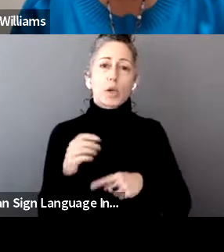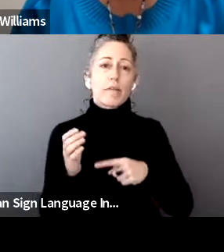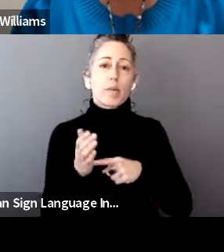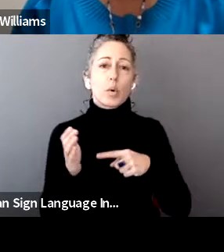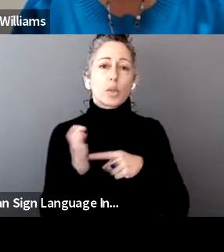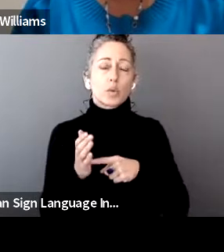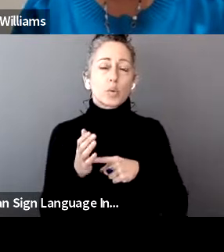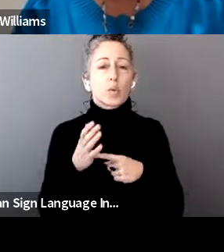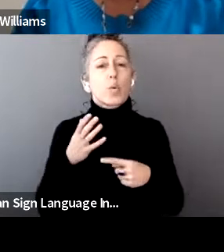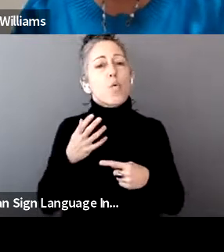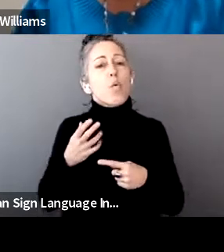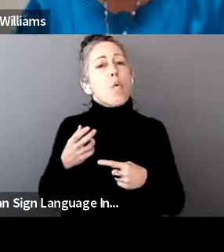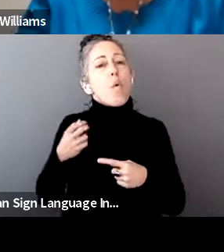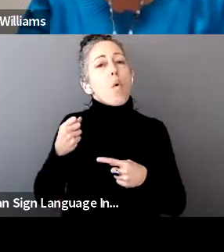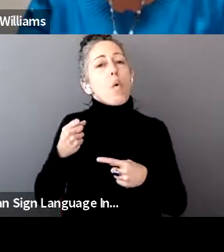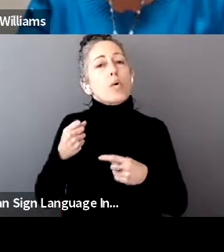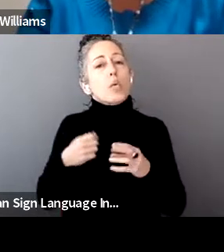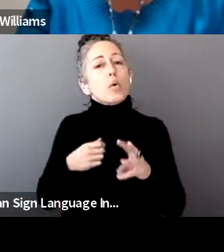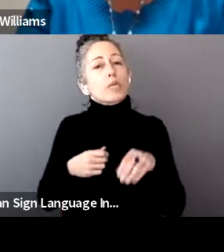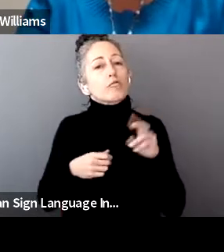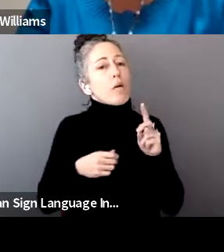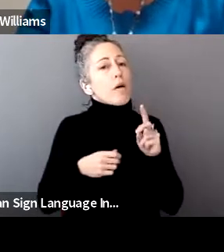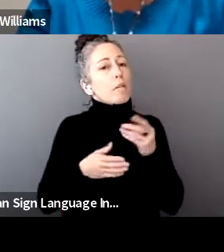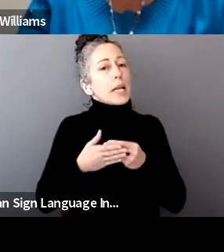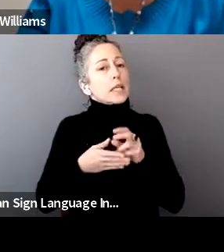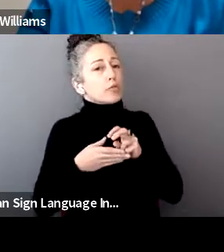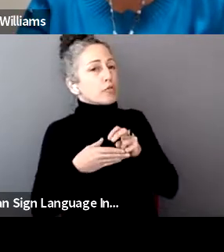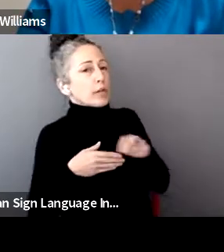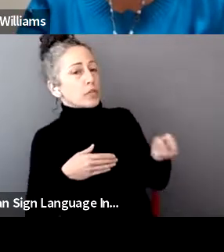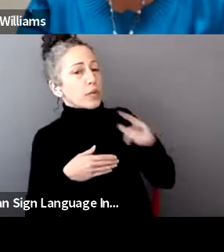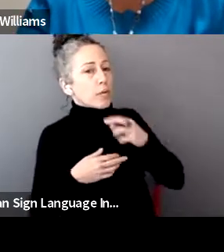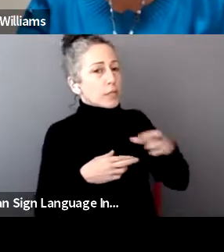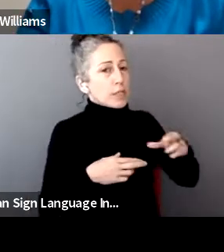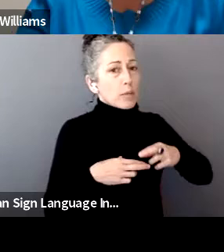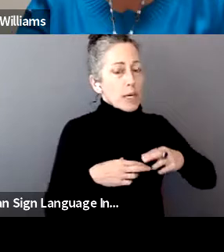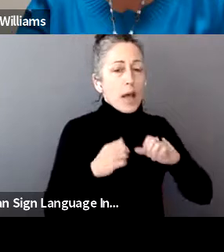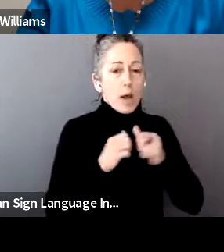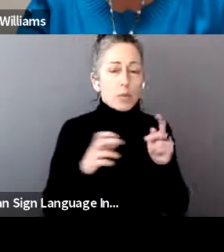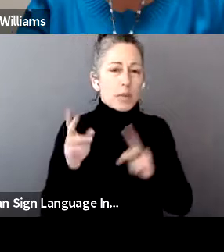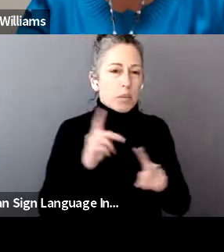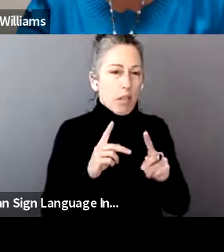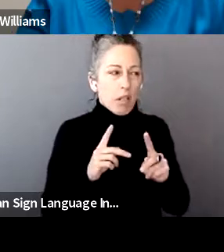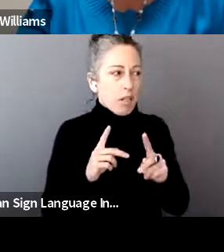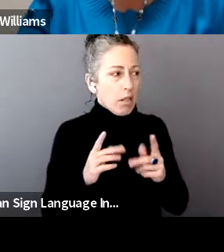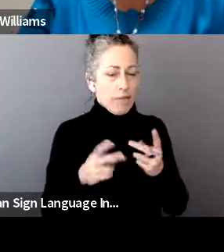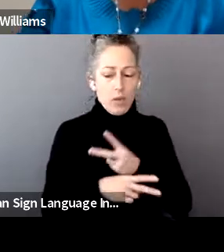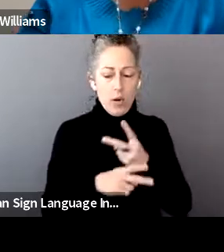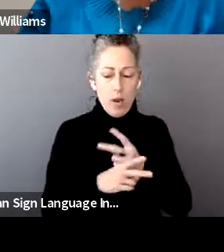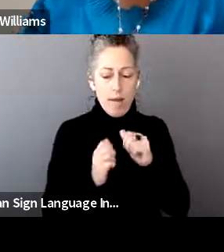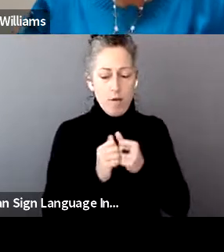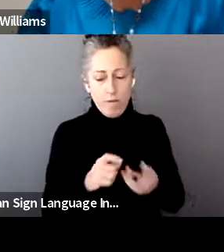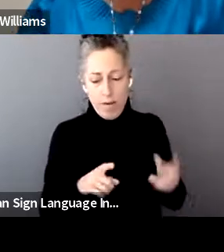money out of their retirement savings just to get by. How would they be impacted when they file their taxes?